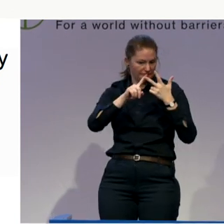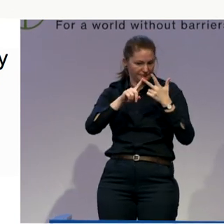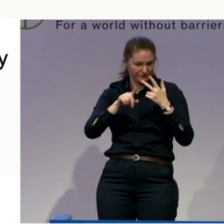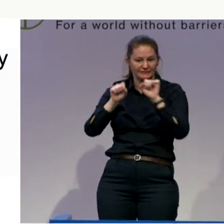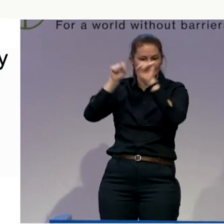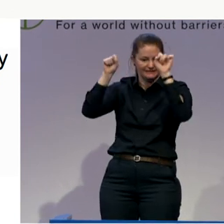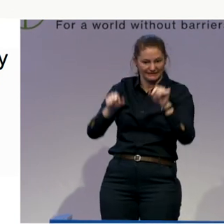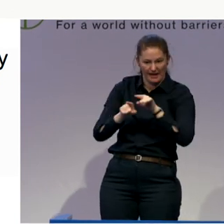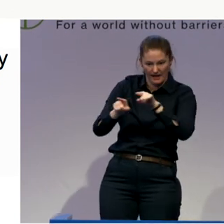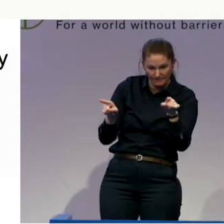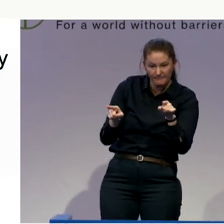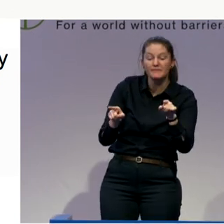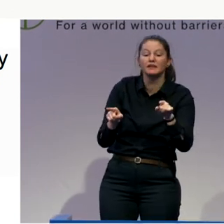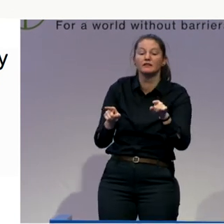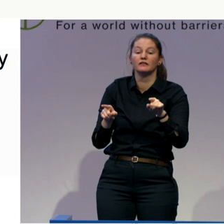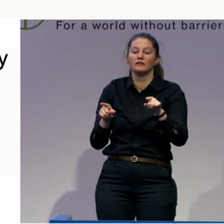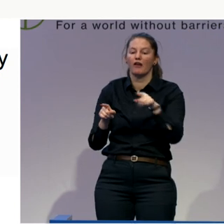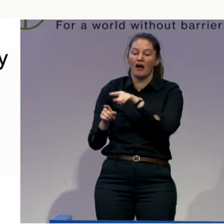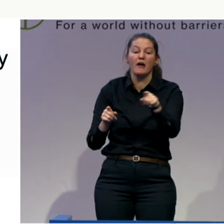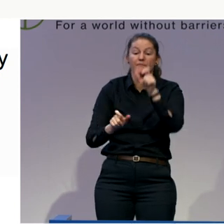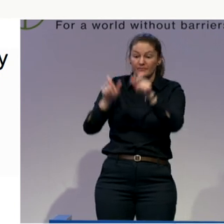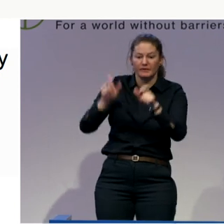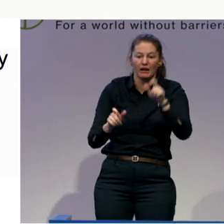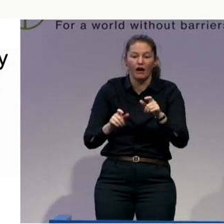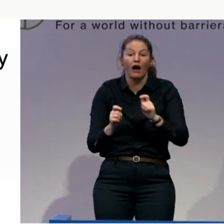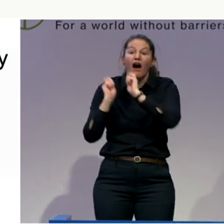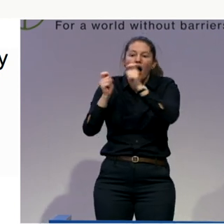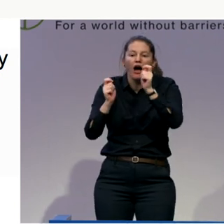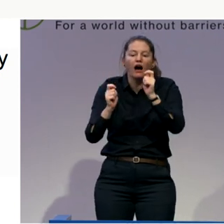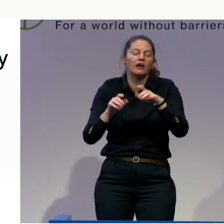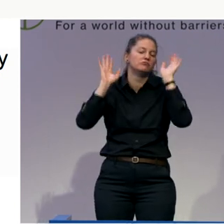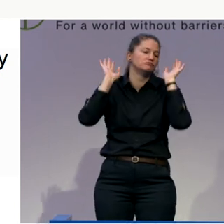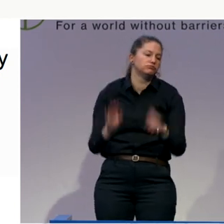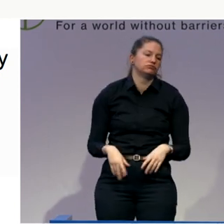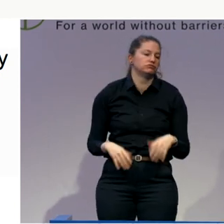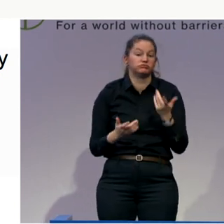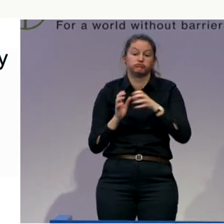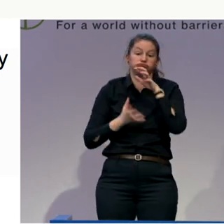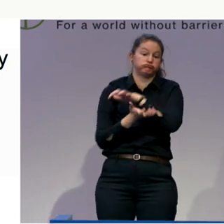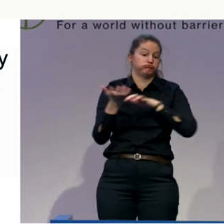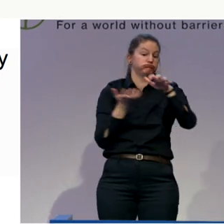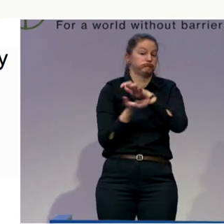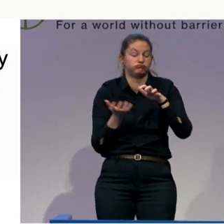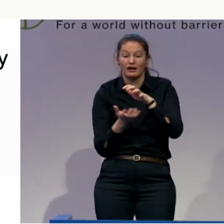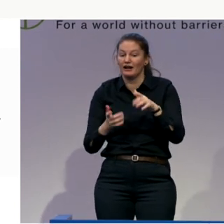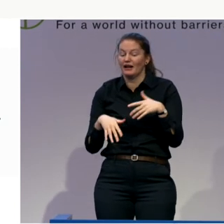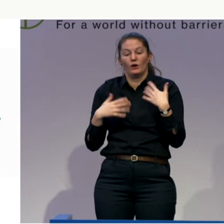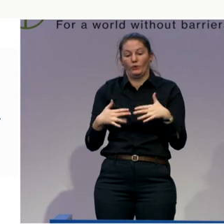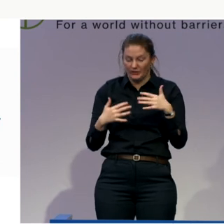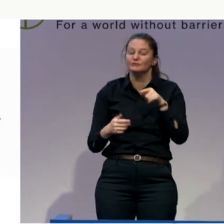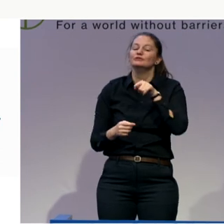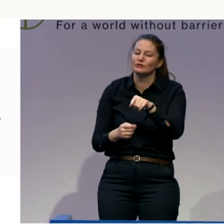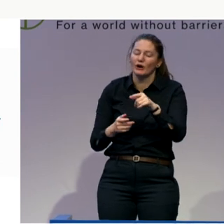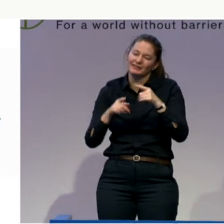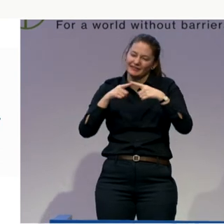or they try and game the bureaucracy to make as much money as they can. So, Tom, coming back to